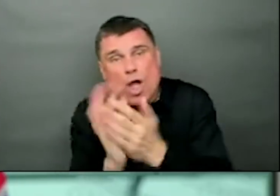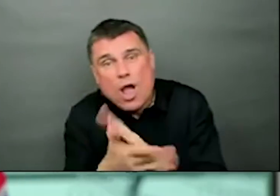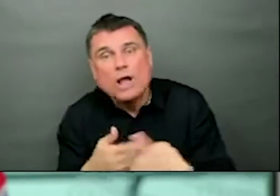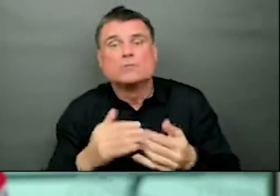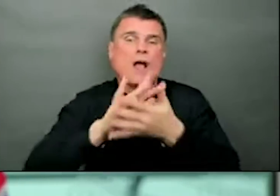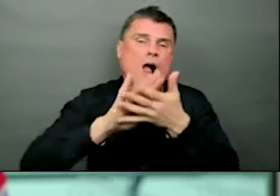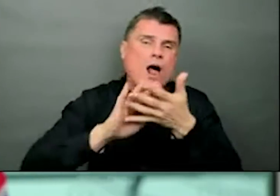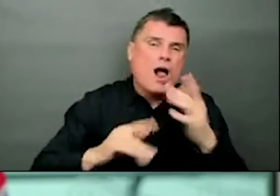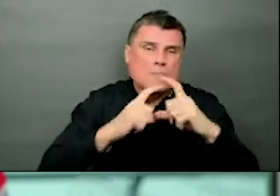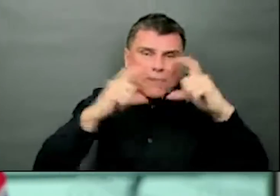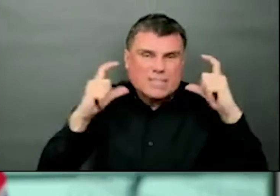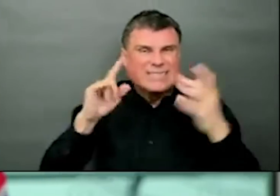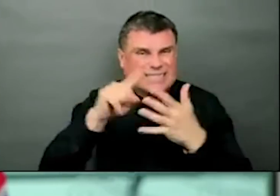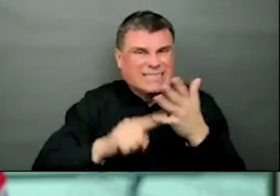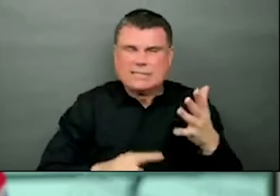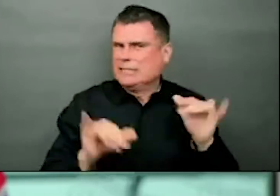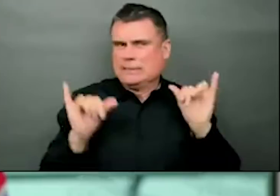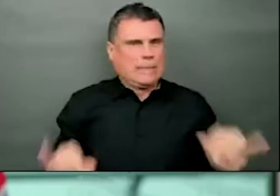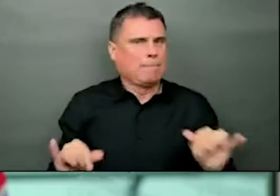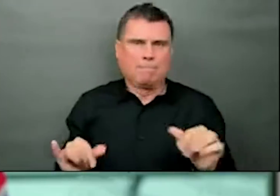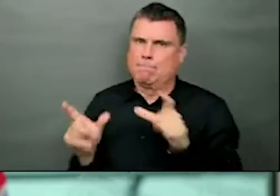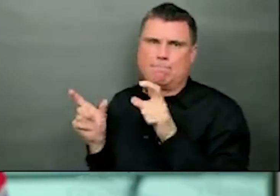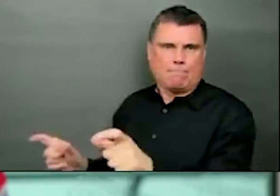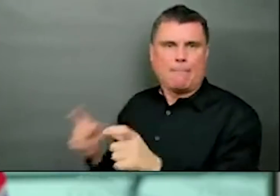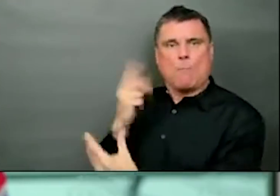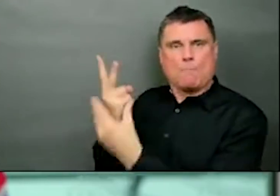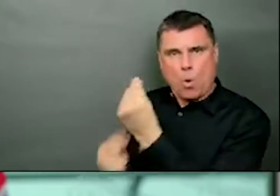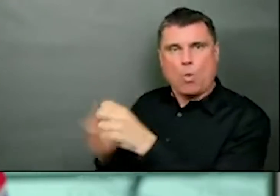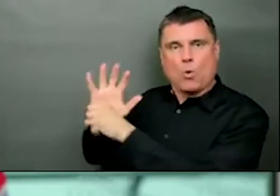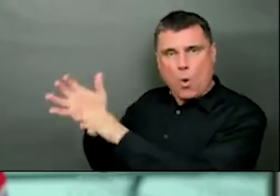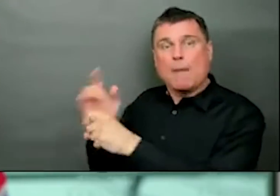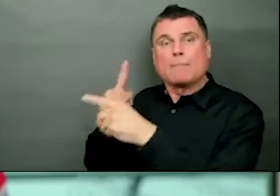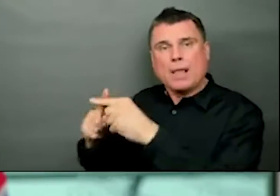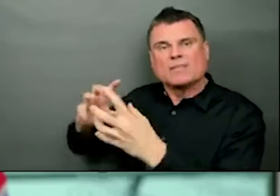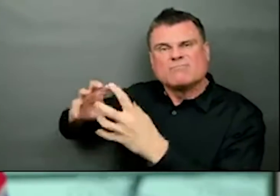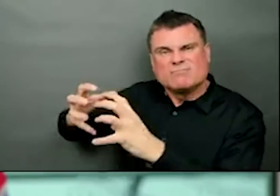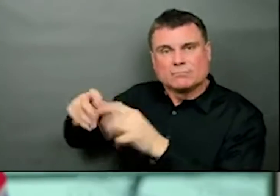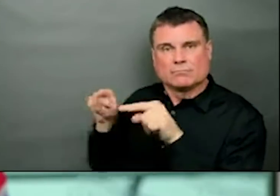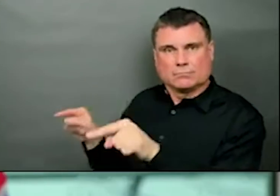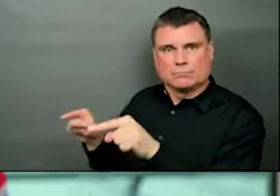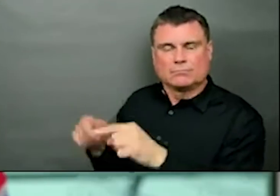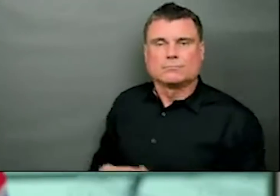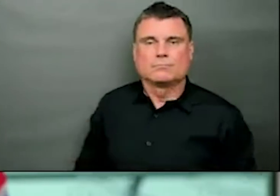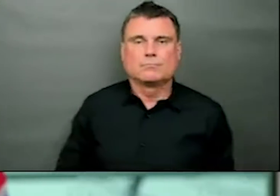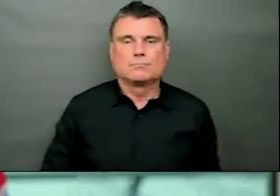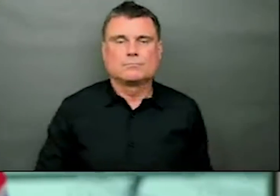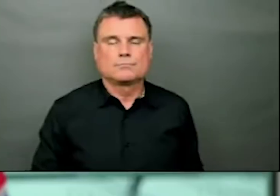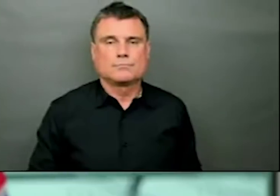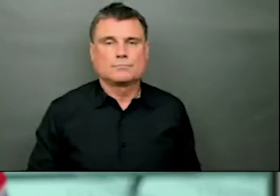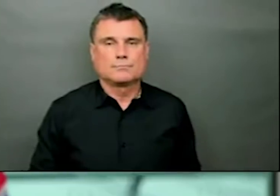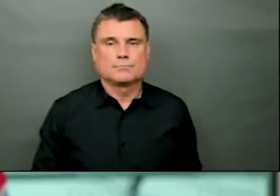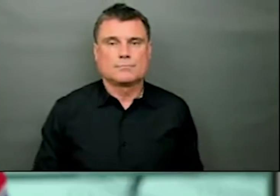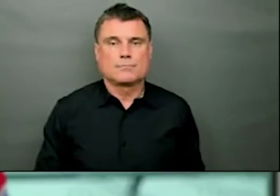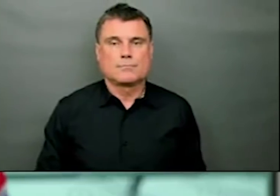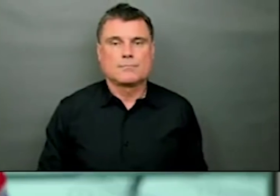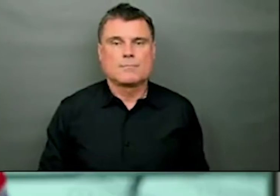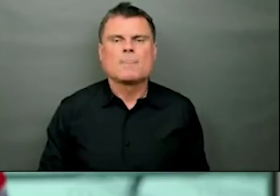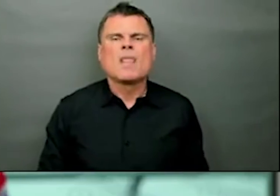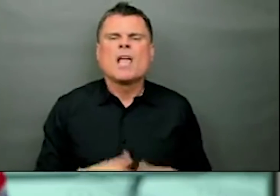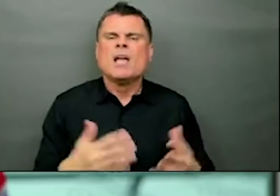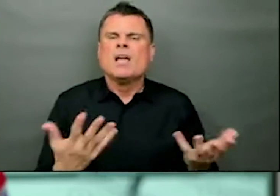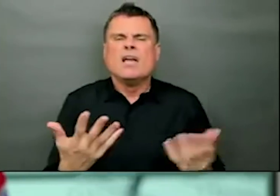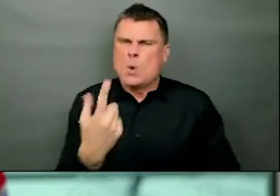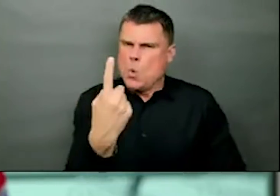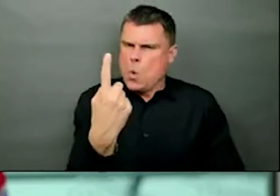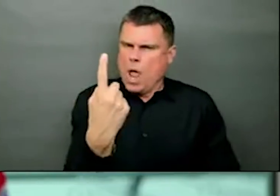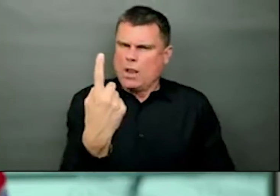the virus that we have been dealing with. And just to give you an update, one of the things that we have been doing is paying special attention to when